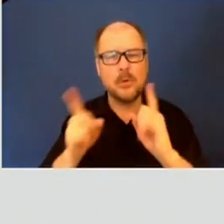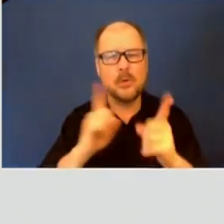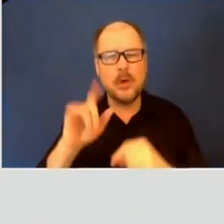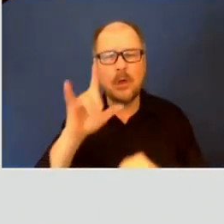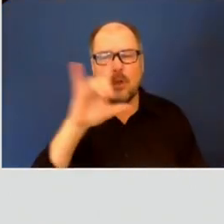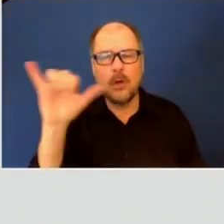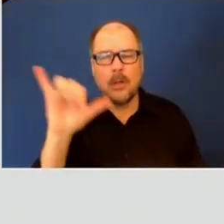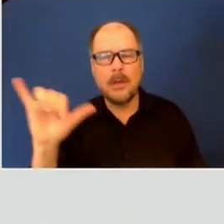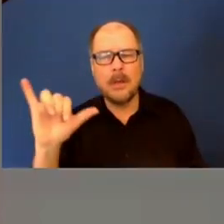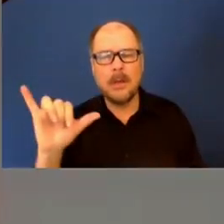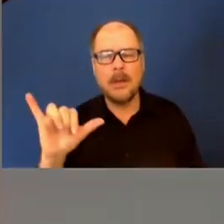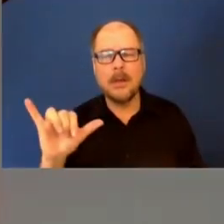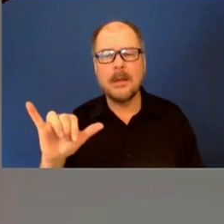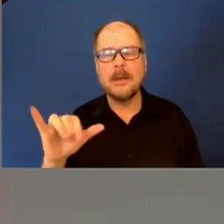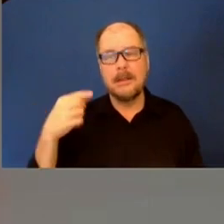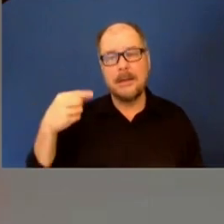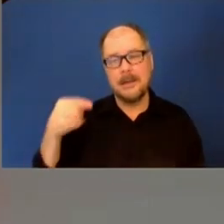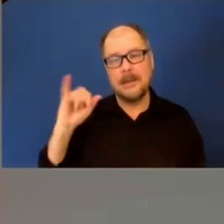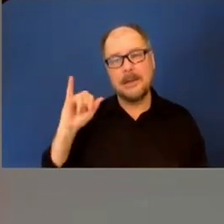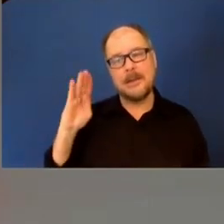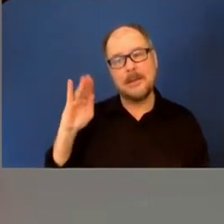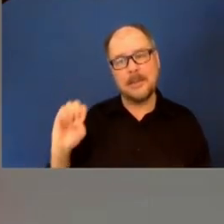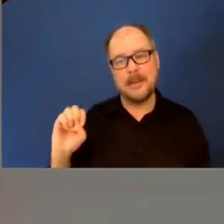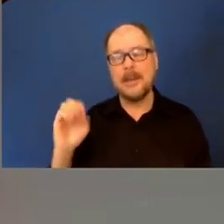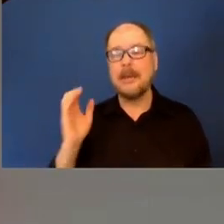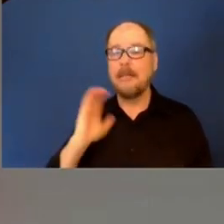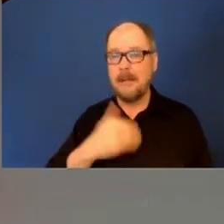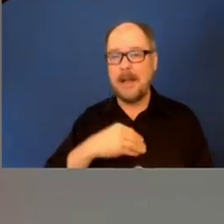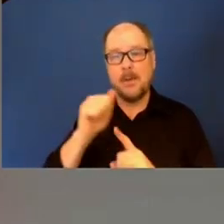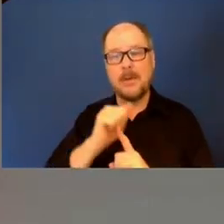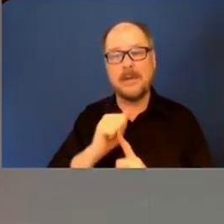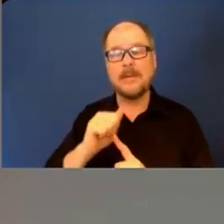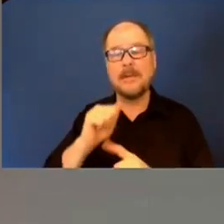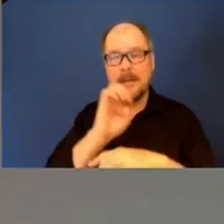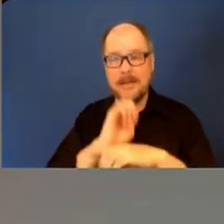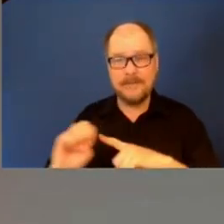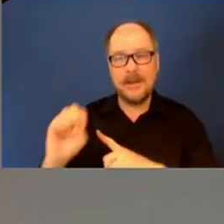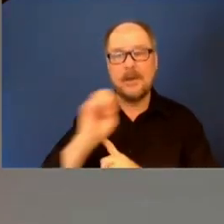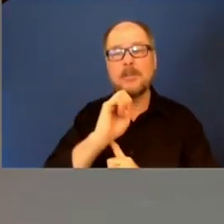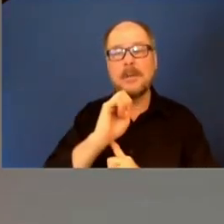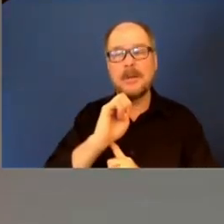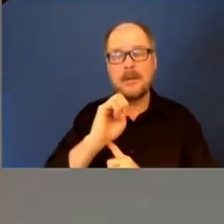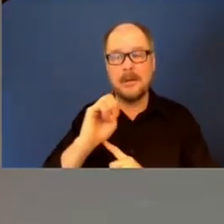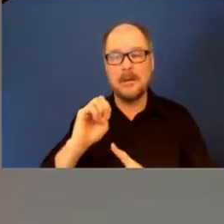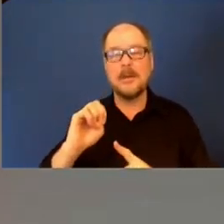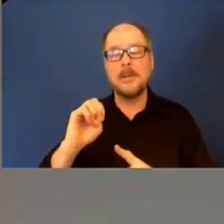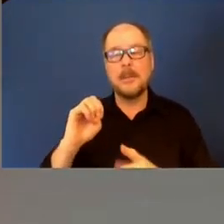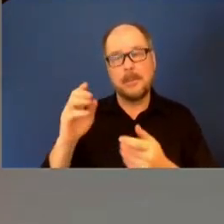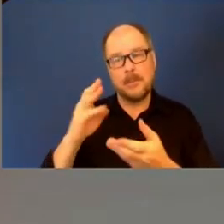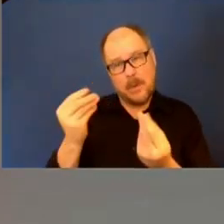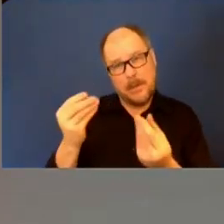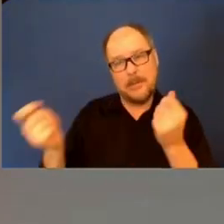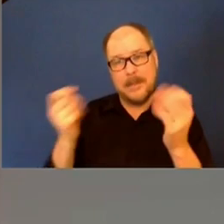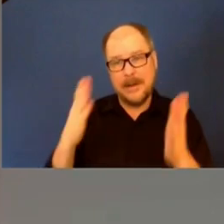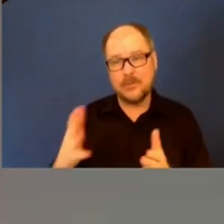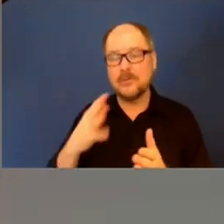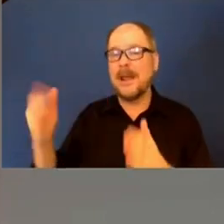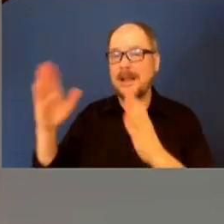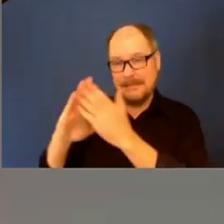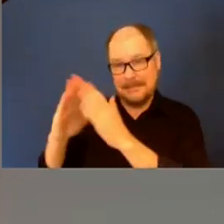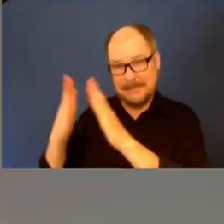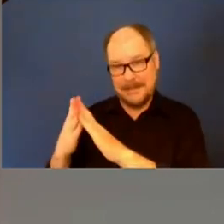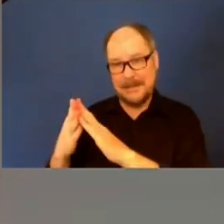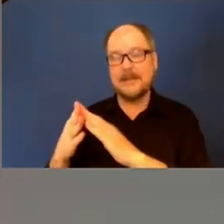So our environmental health staff is working with all of the property owners, which includes the city. They are one of the property owners about